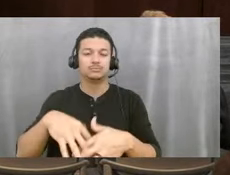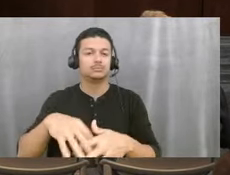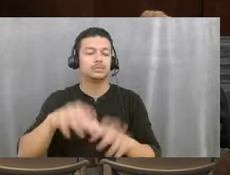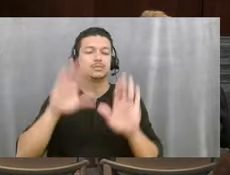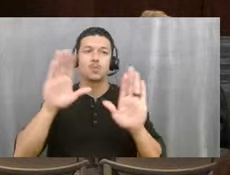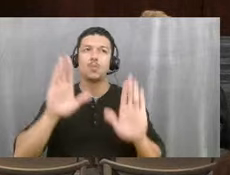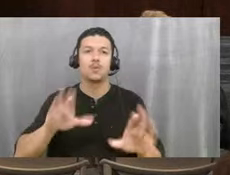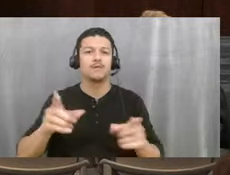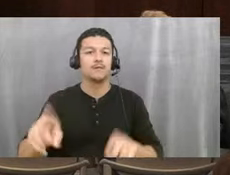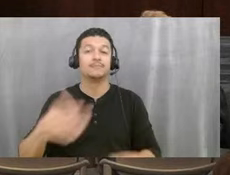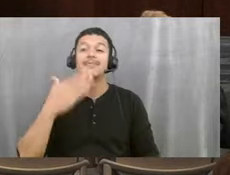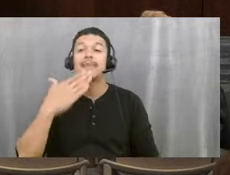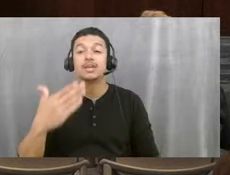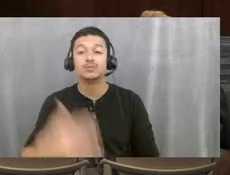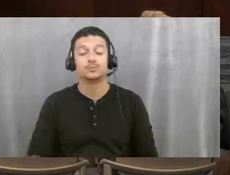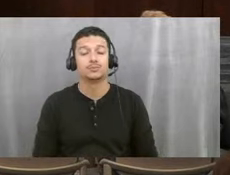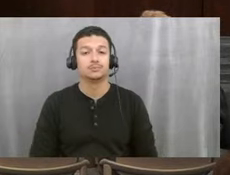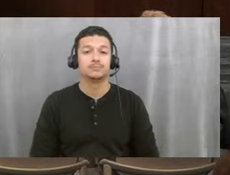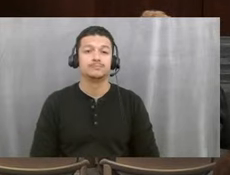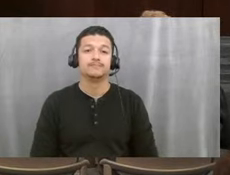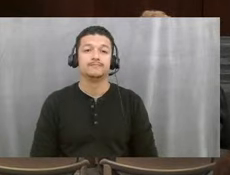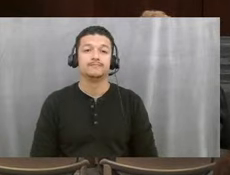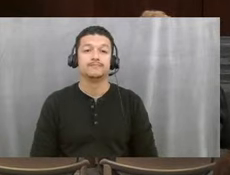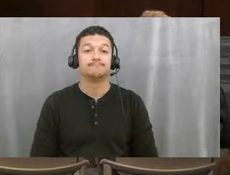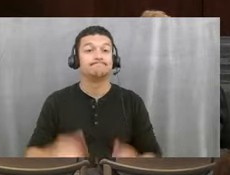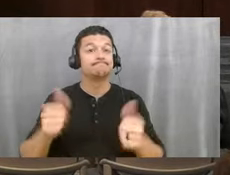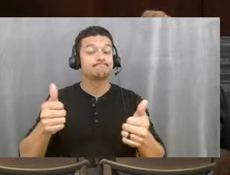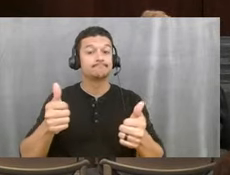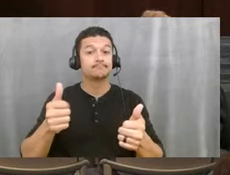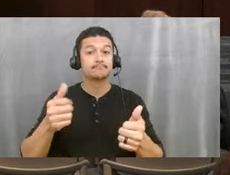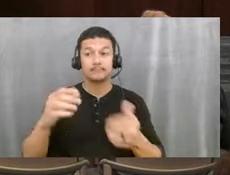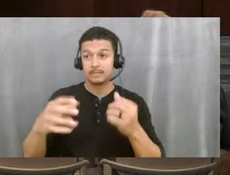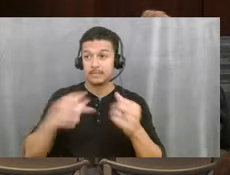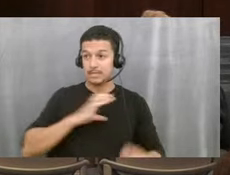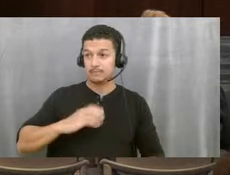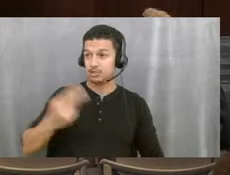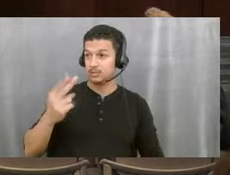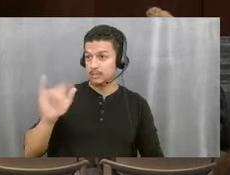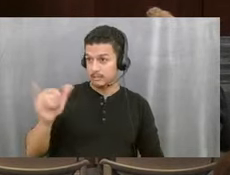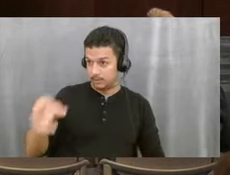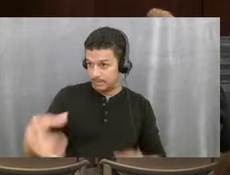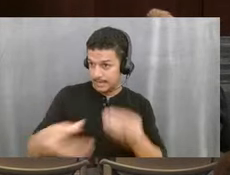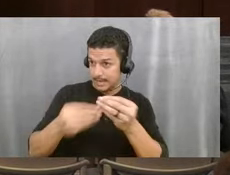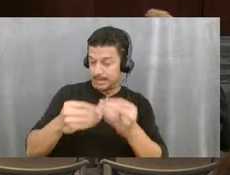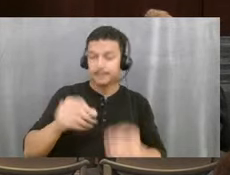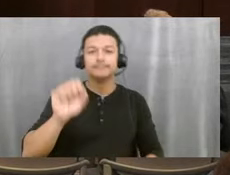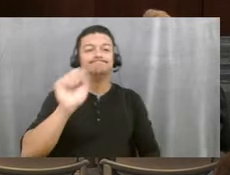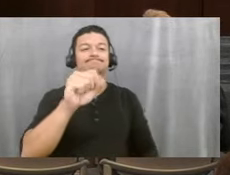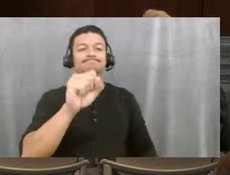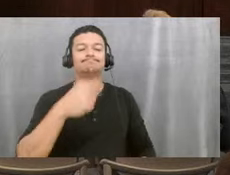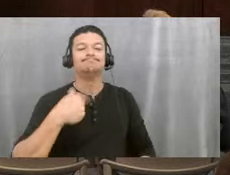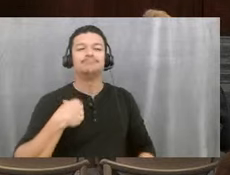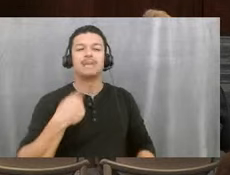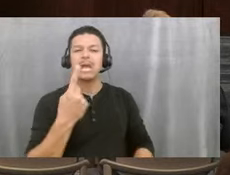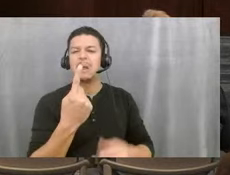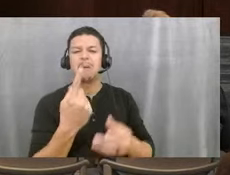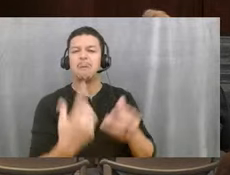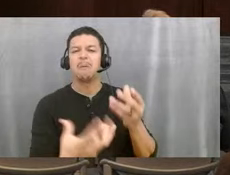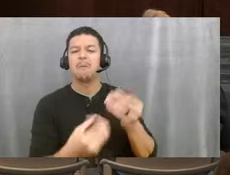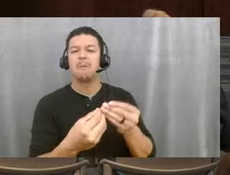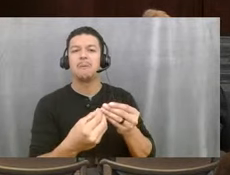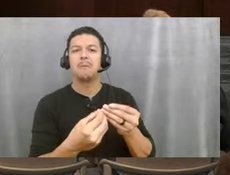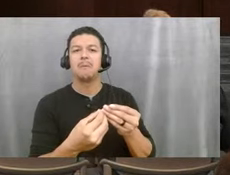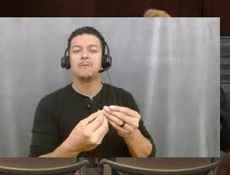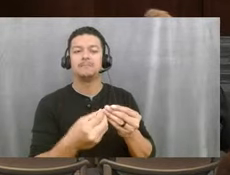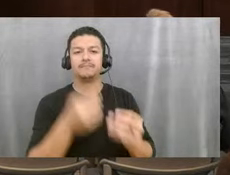Thank you. All right. Commissioner Hay, you want to add something? I just wanted to add, hats off also